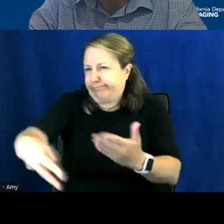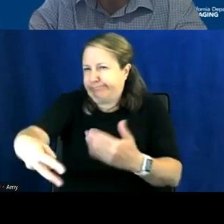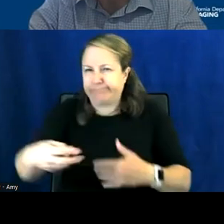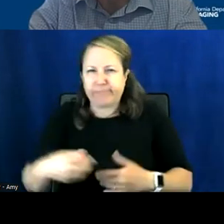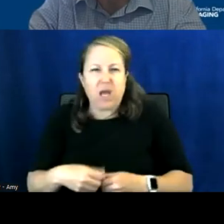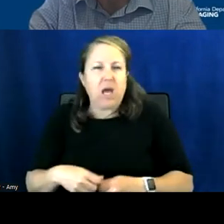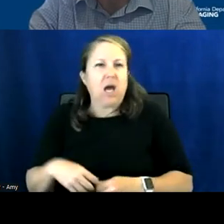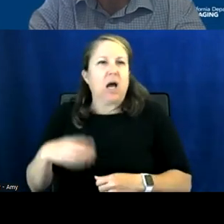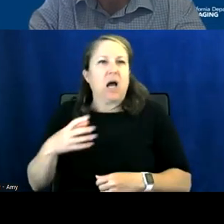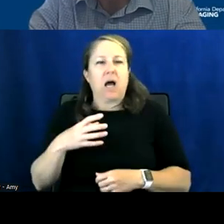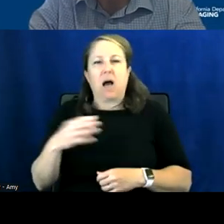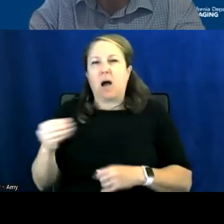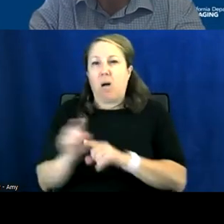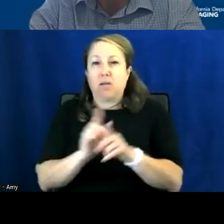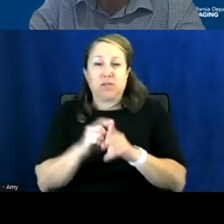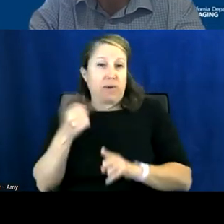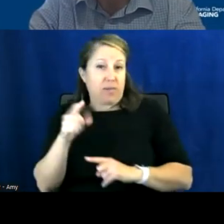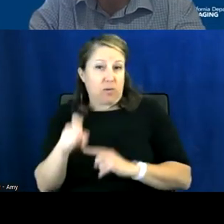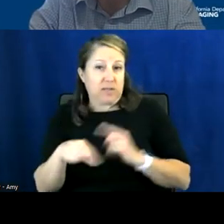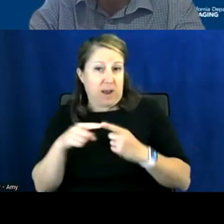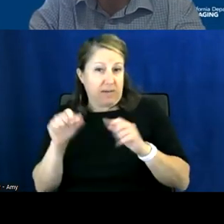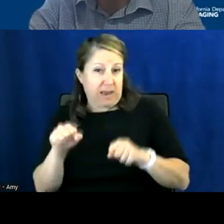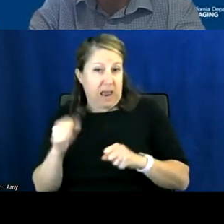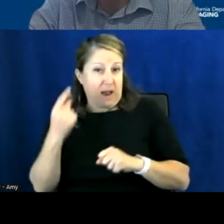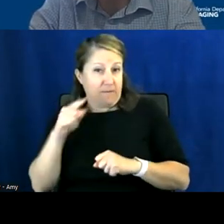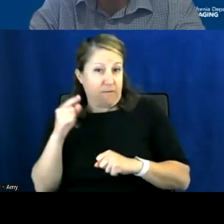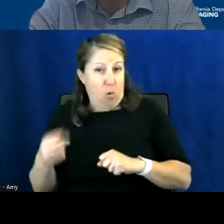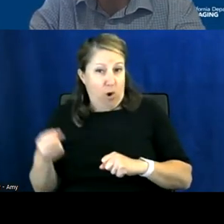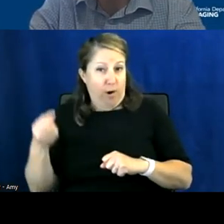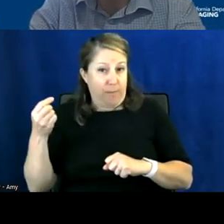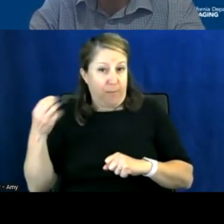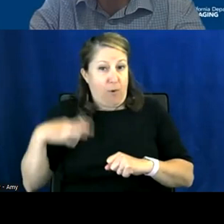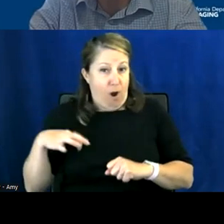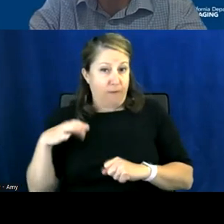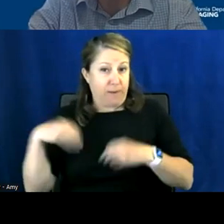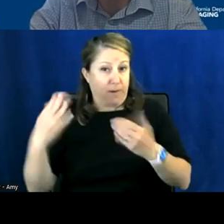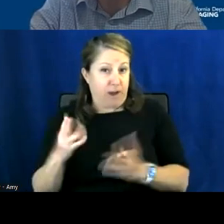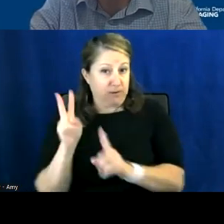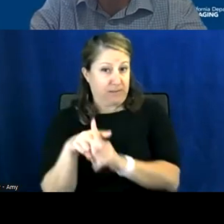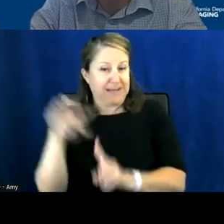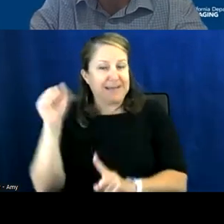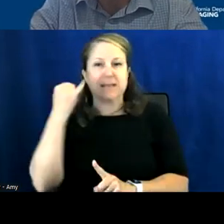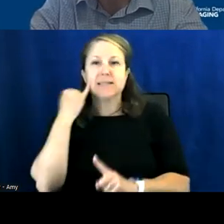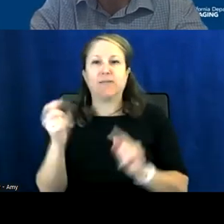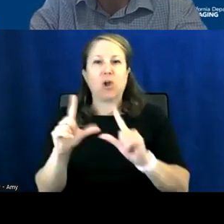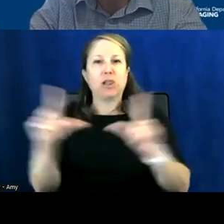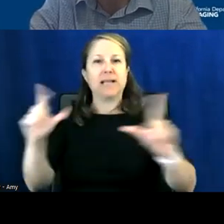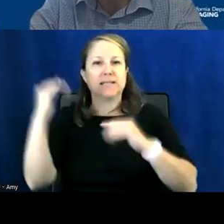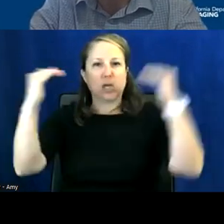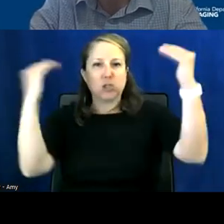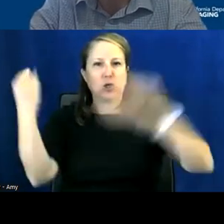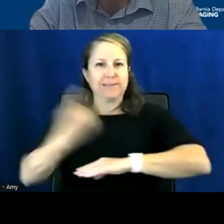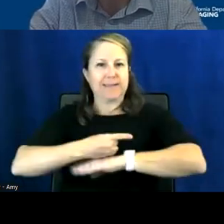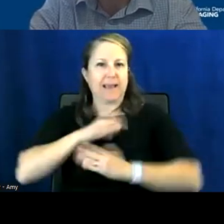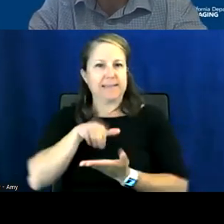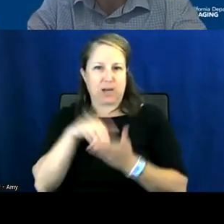um there's another question about can for-profit providers apply yes so long as you're a licensed adult day health center everybody is free